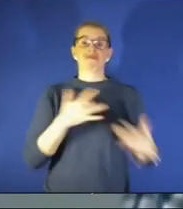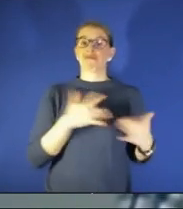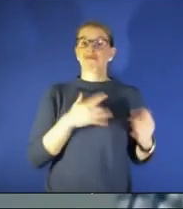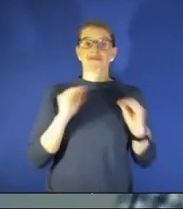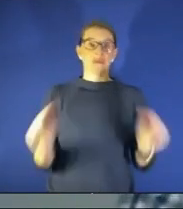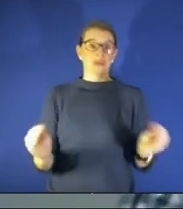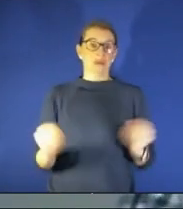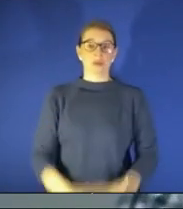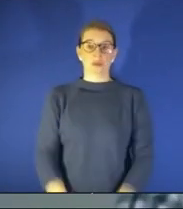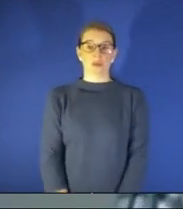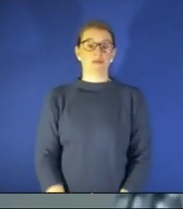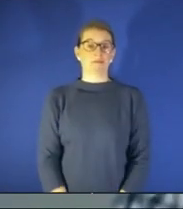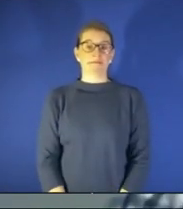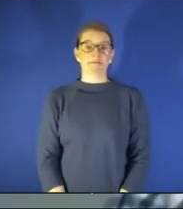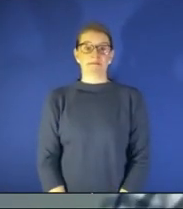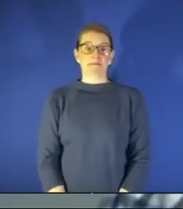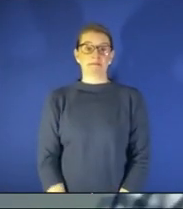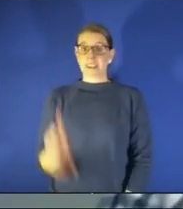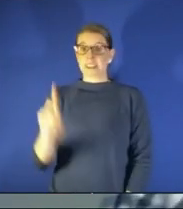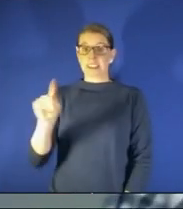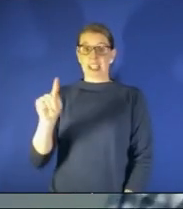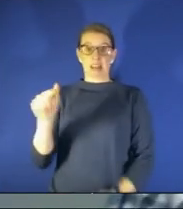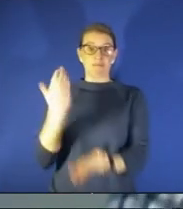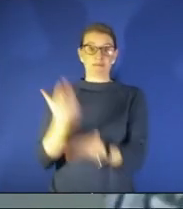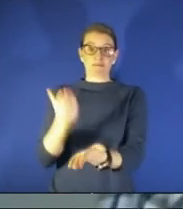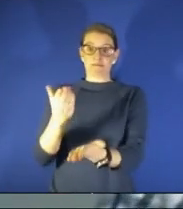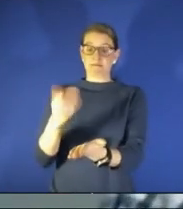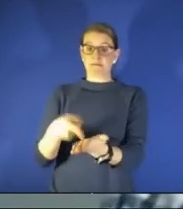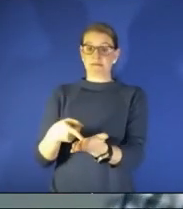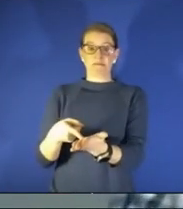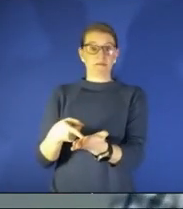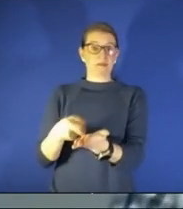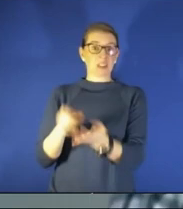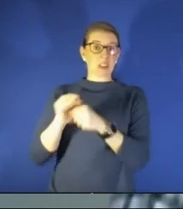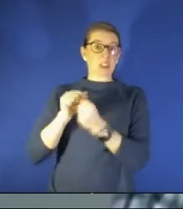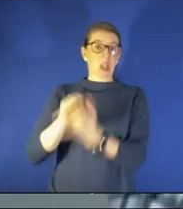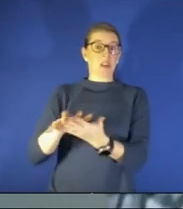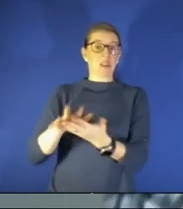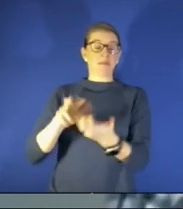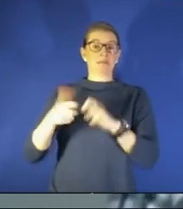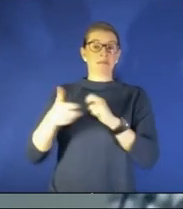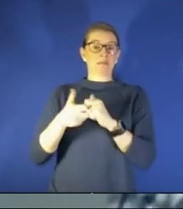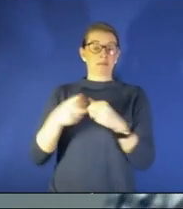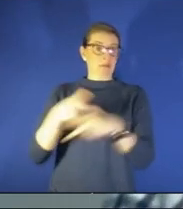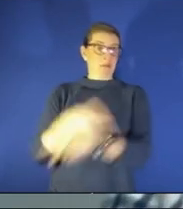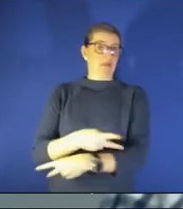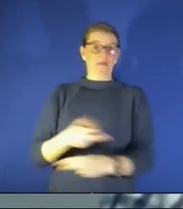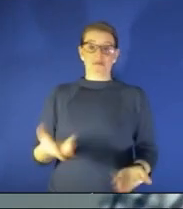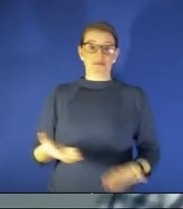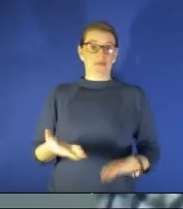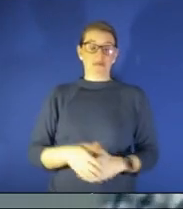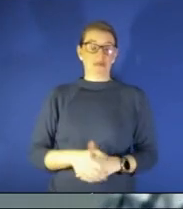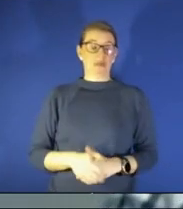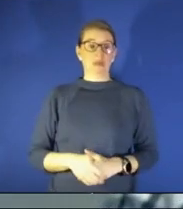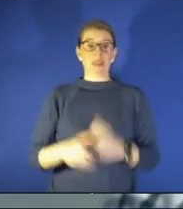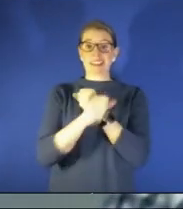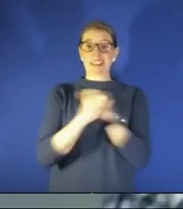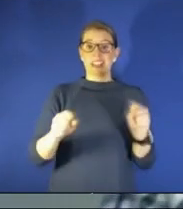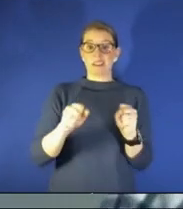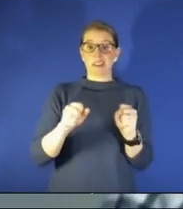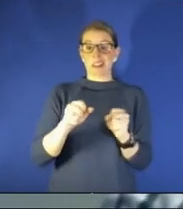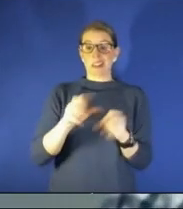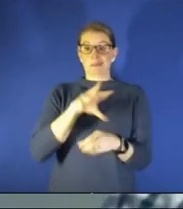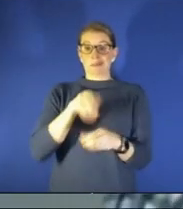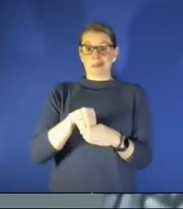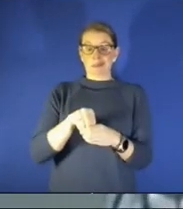haven't seen any data that shows that it's uh created any problems uh there are safety features involved uh you have